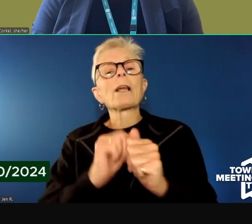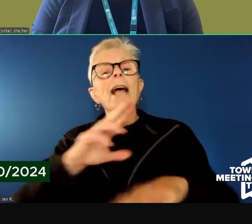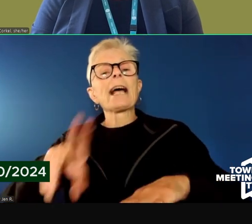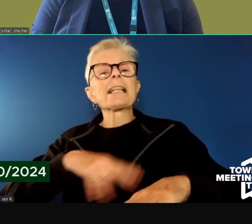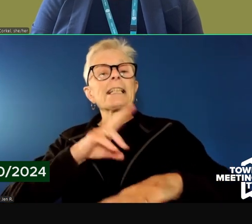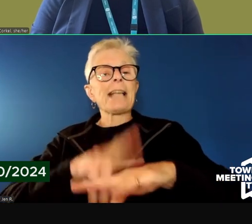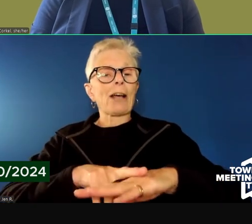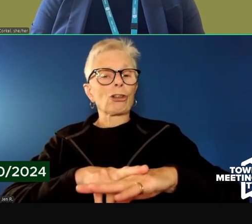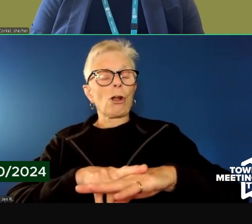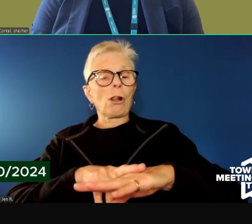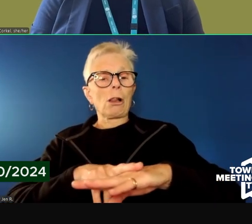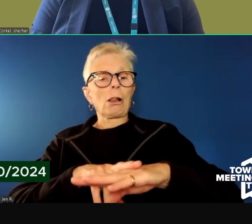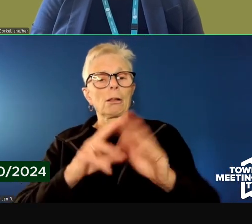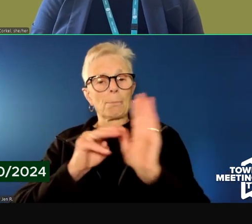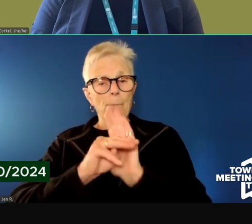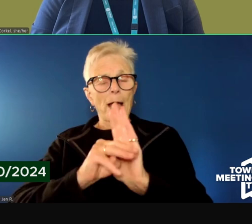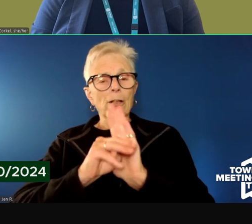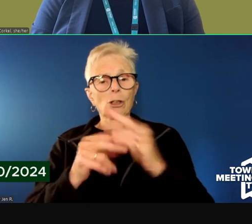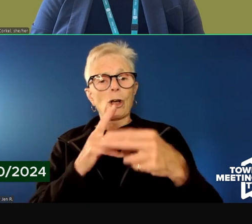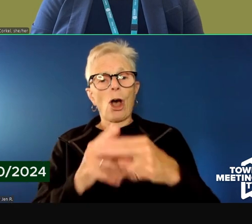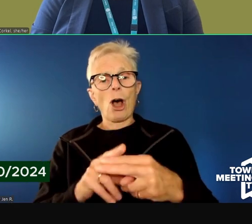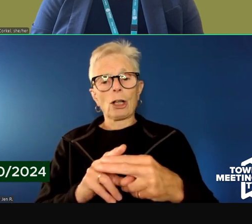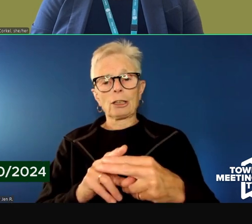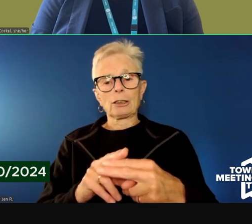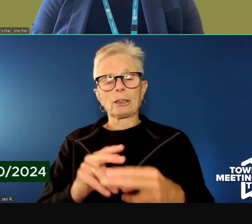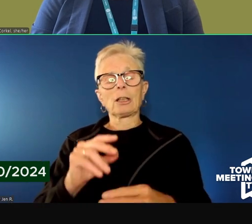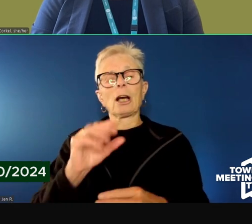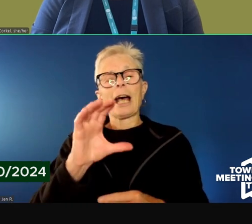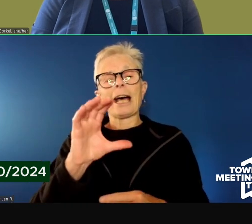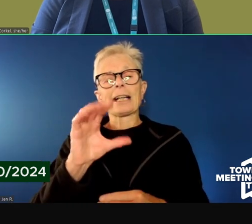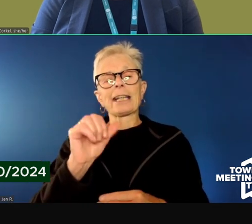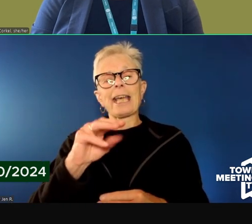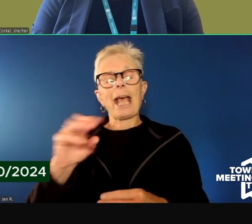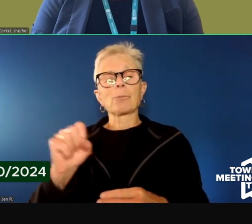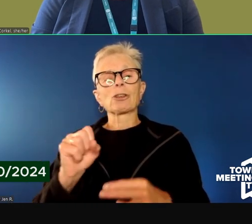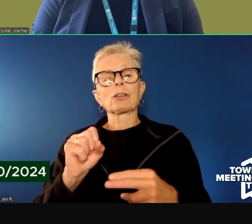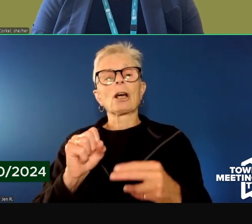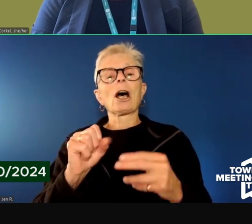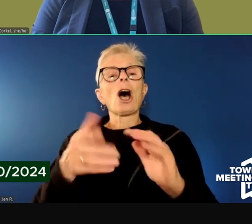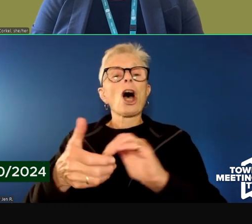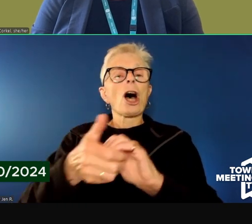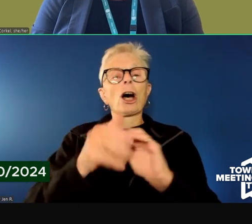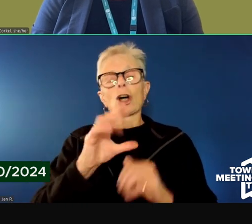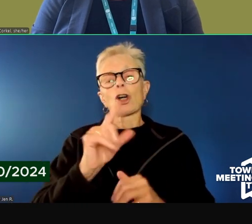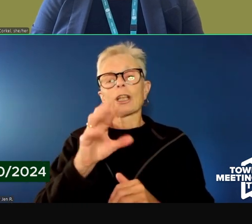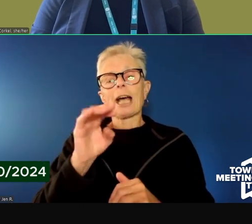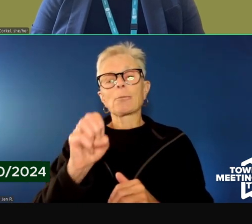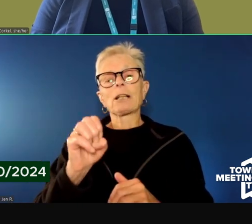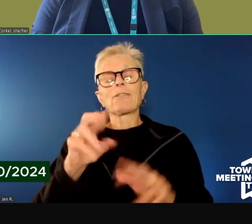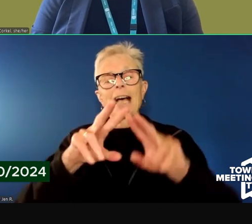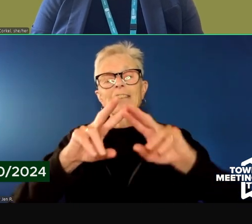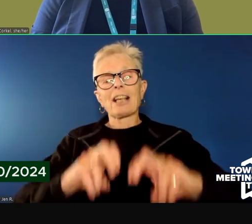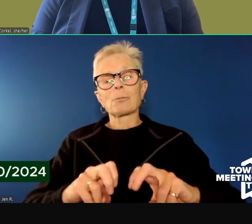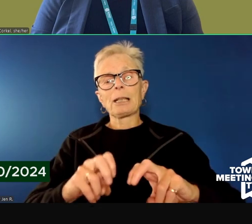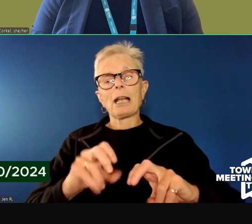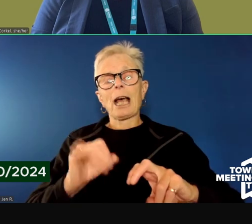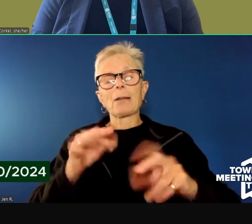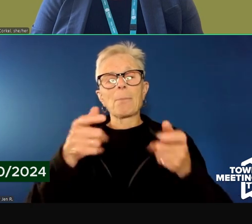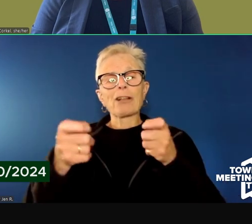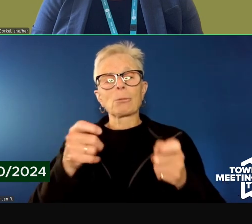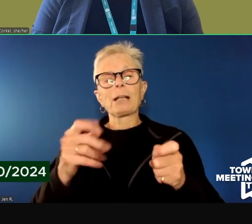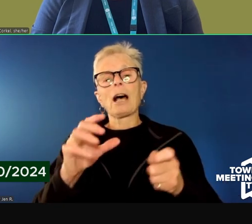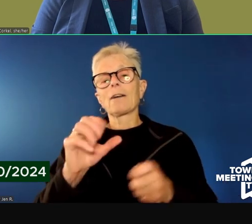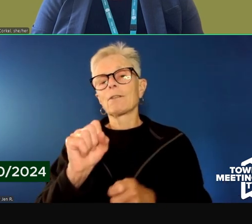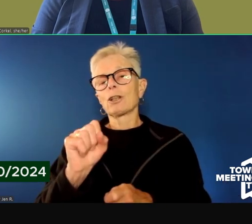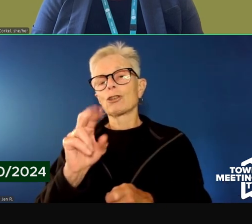-based model called CAMHS, the Collaborative Assessment and Management of Suicidality. And this is a really beautiful